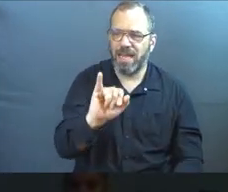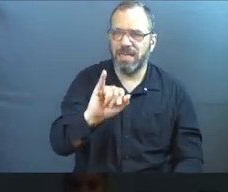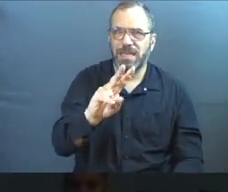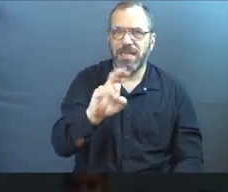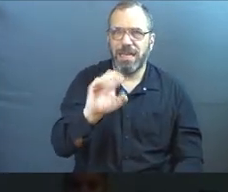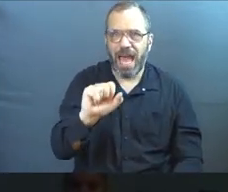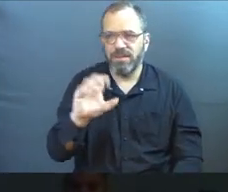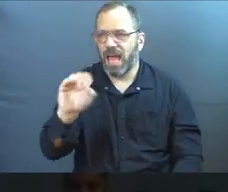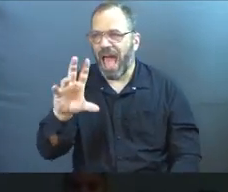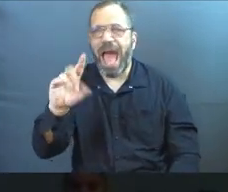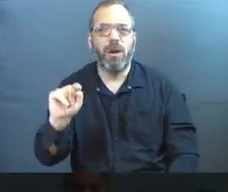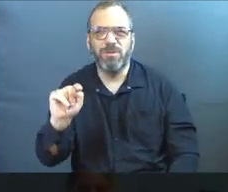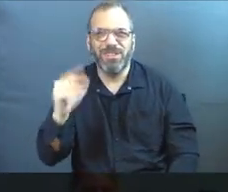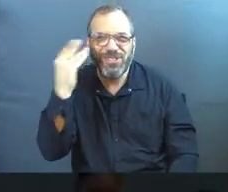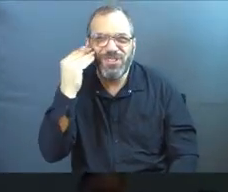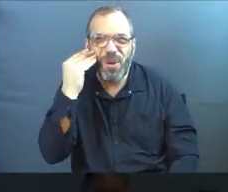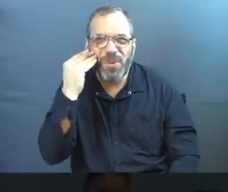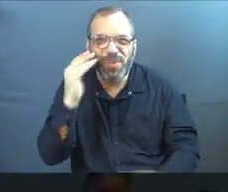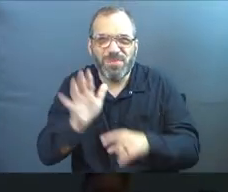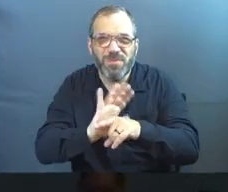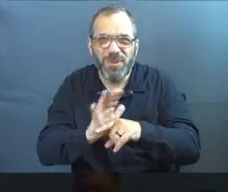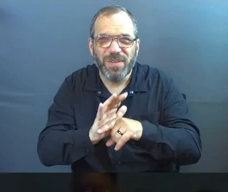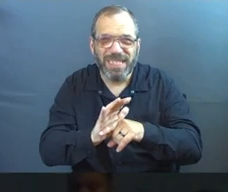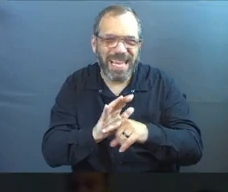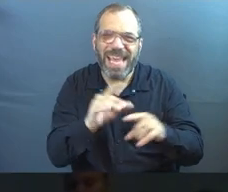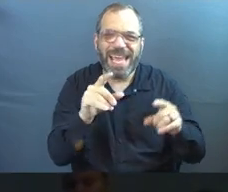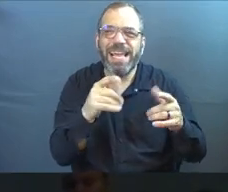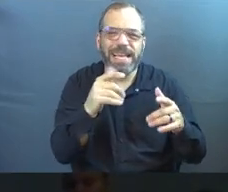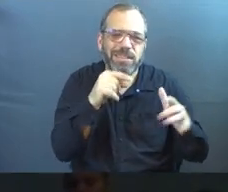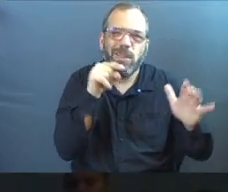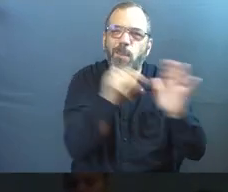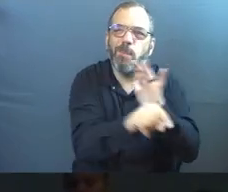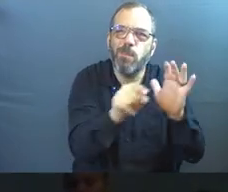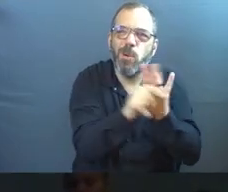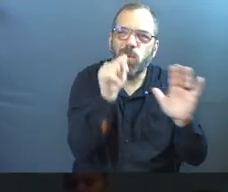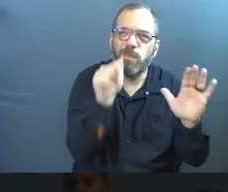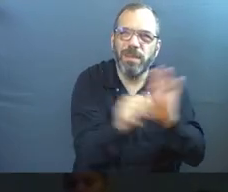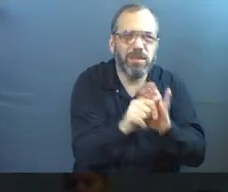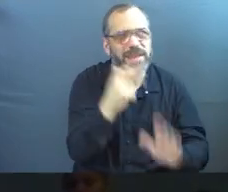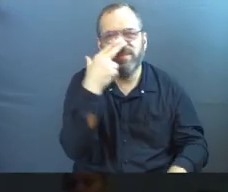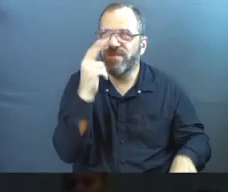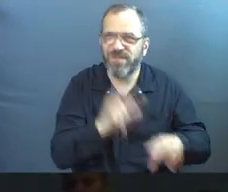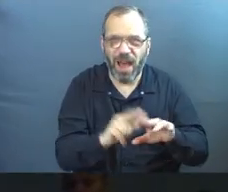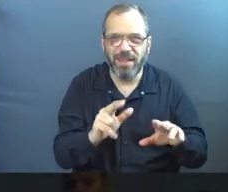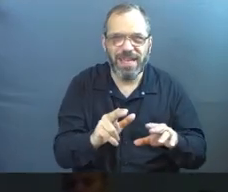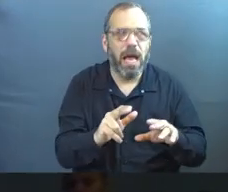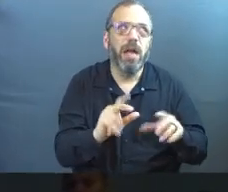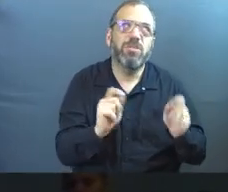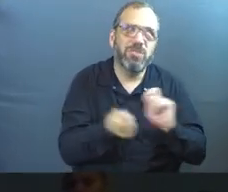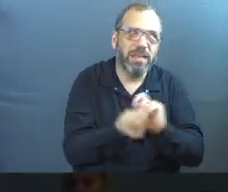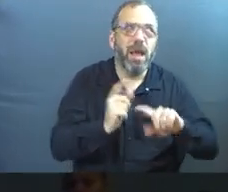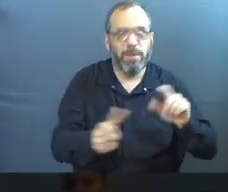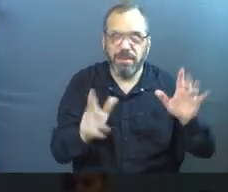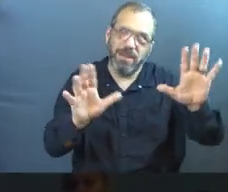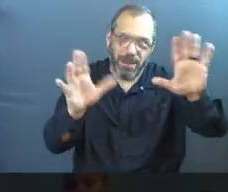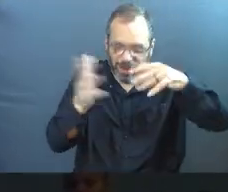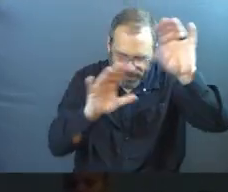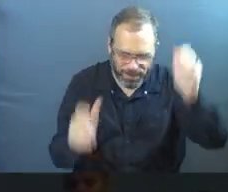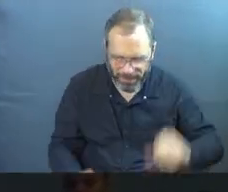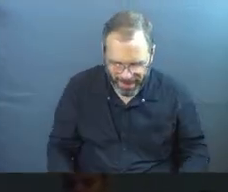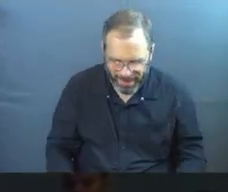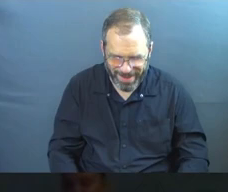seen it? Knives Out. It's a murder mystery. It's super fun. A little twisted, but it's super fun.